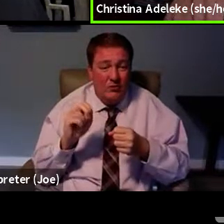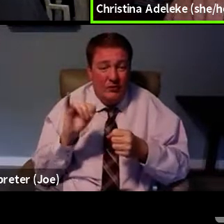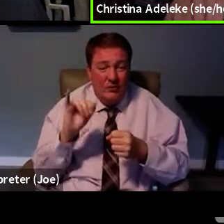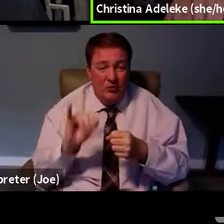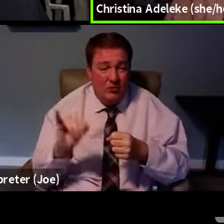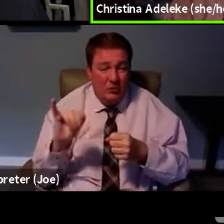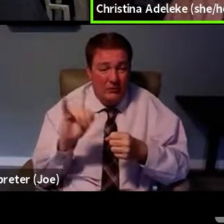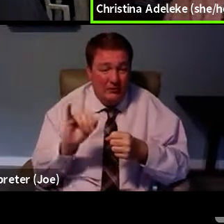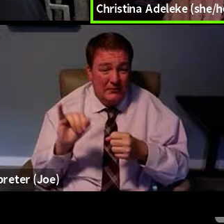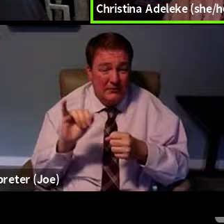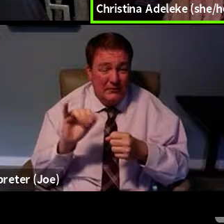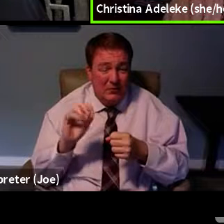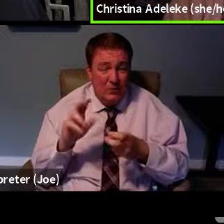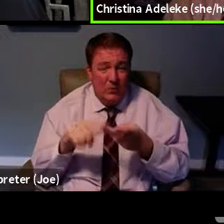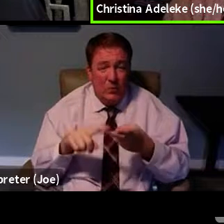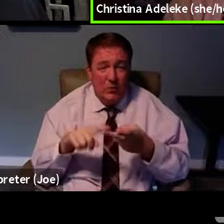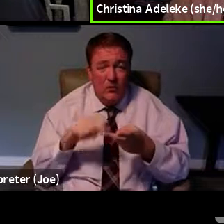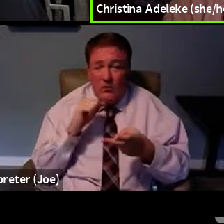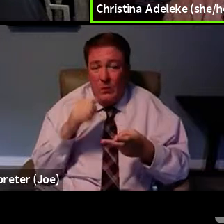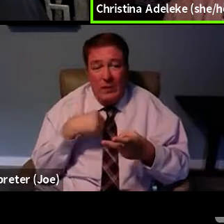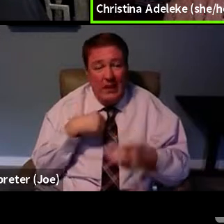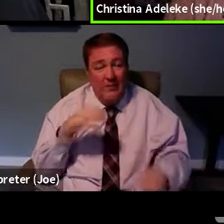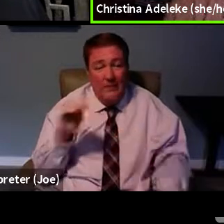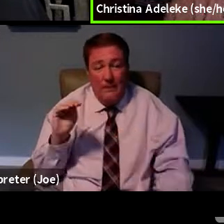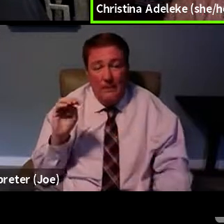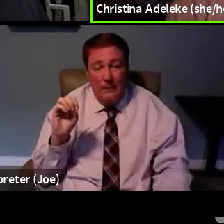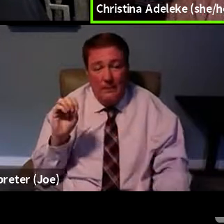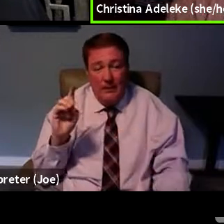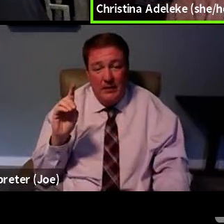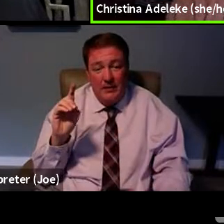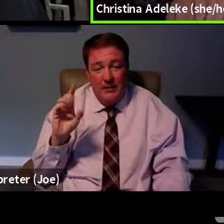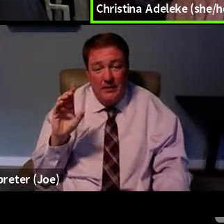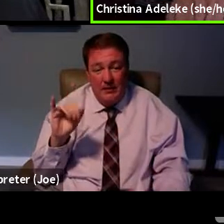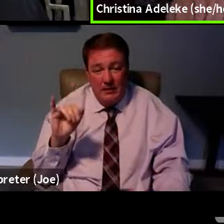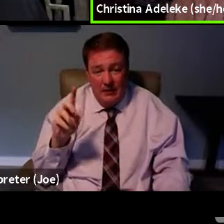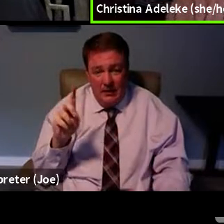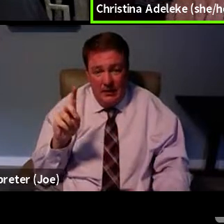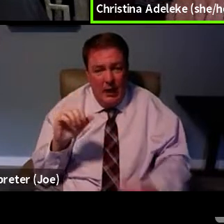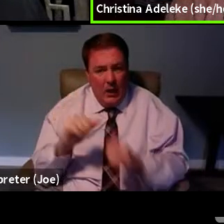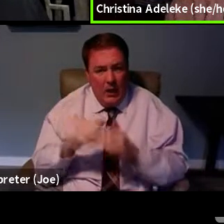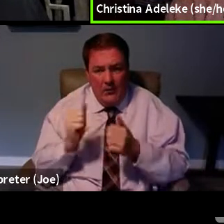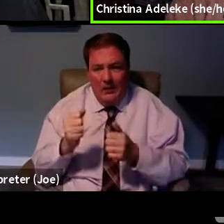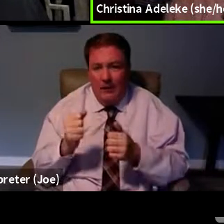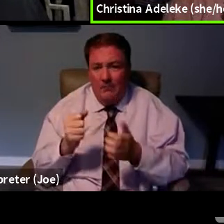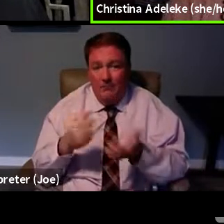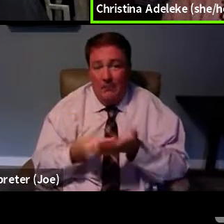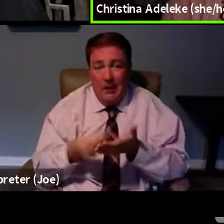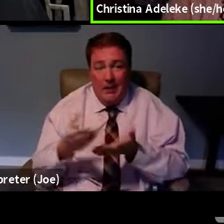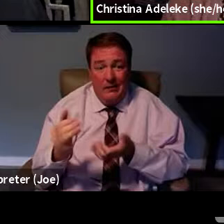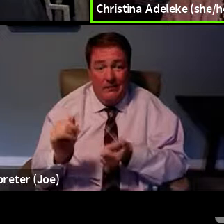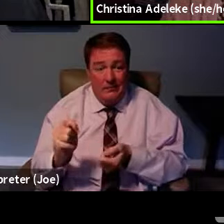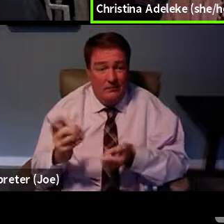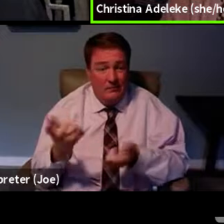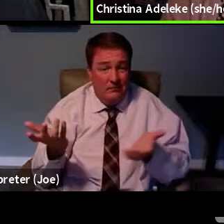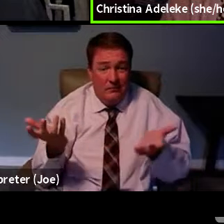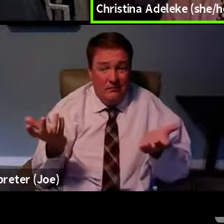or covered by Medicaid, how are they going to be able to access PrEP? I think that some local